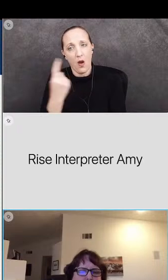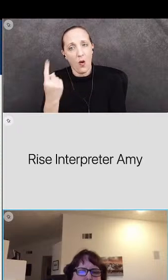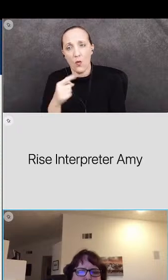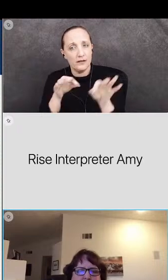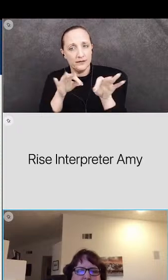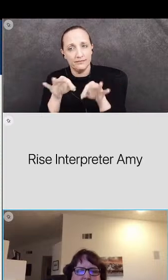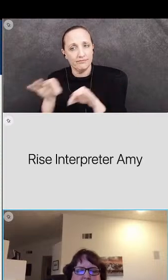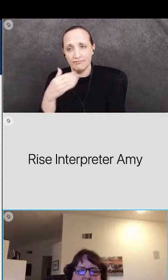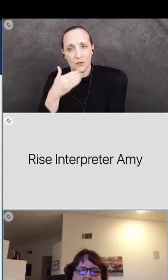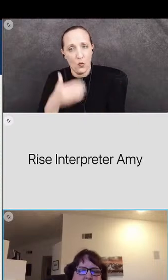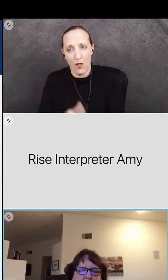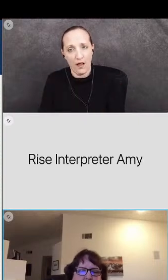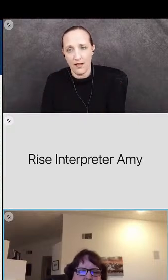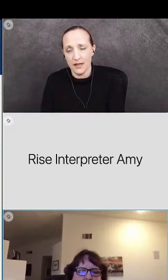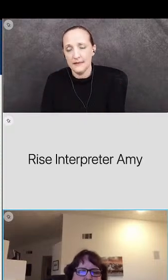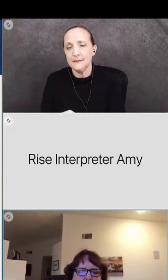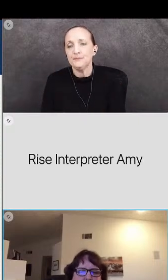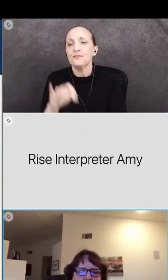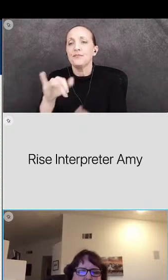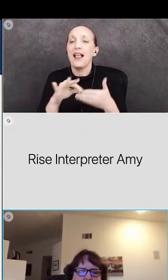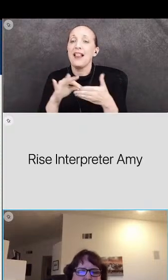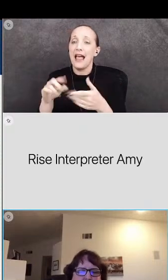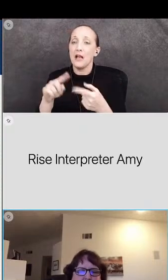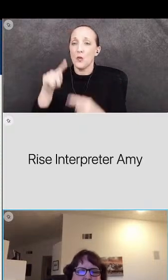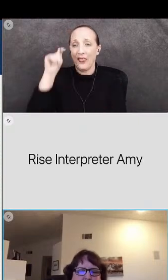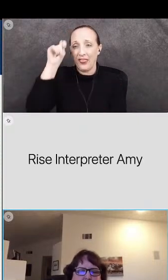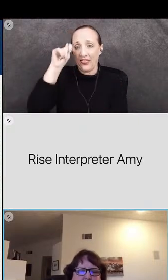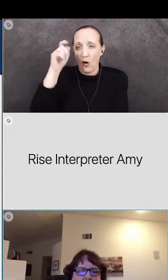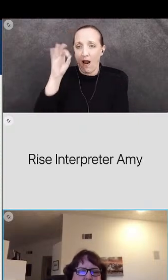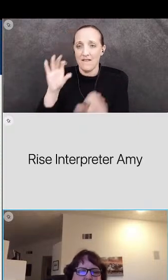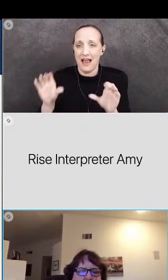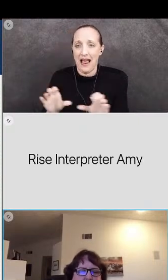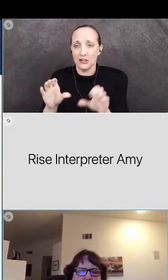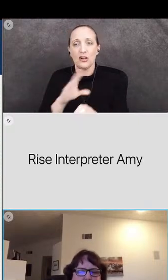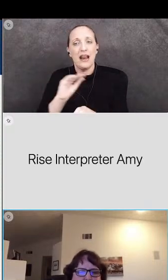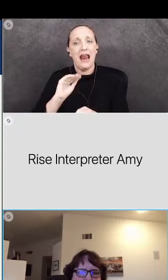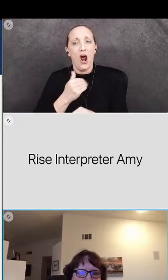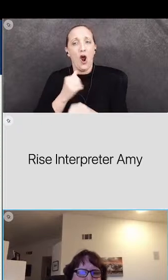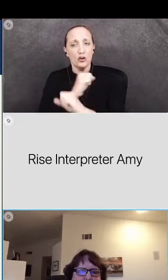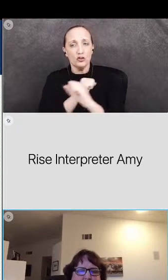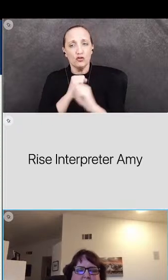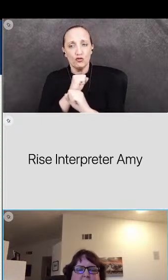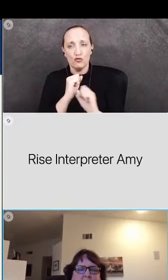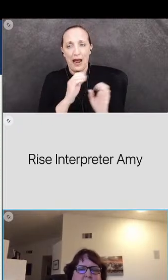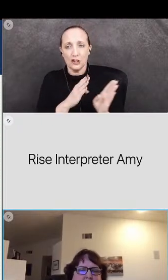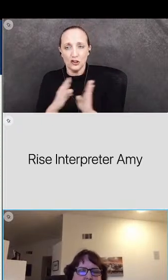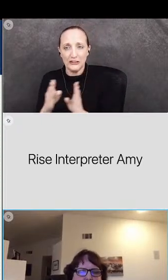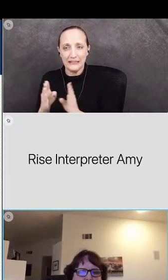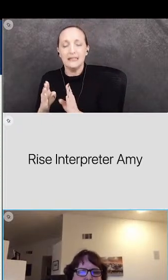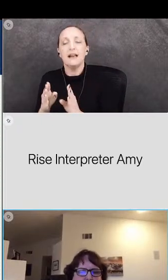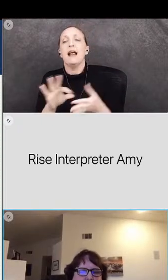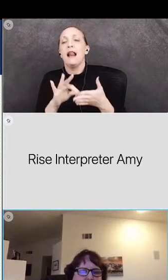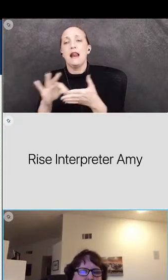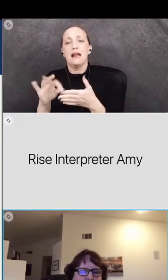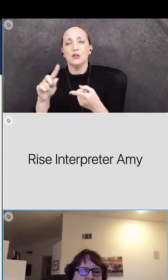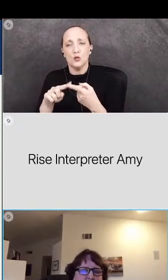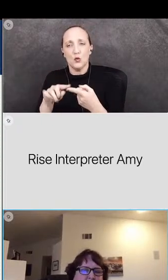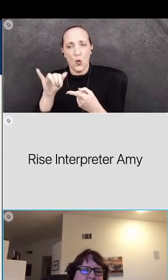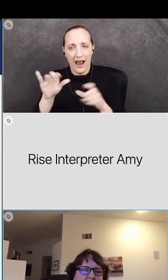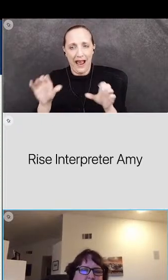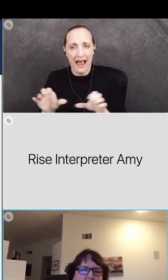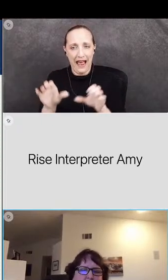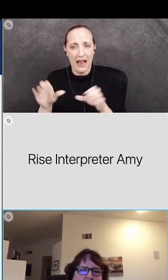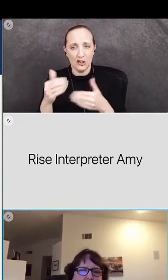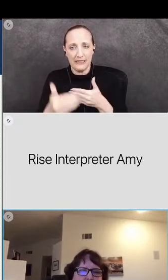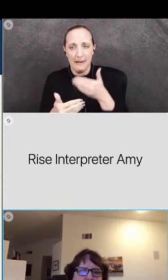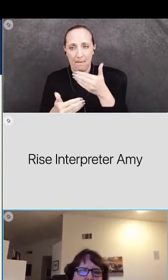this led us to our theory of action and finally our strategies which inc which will be turned into action steps so our